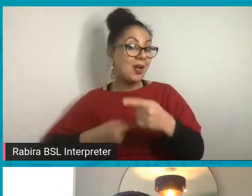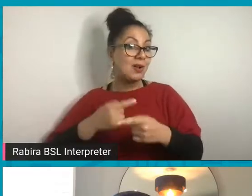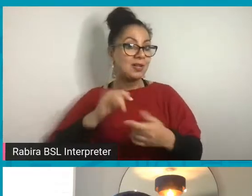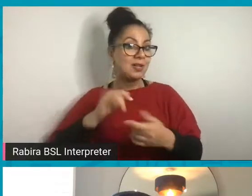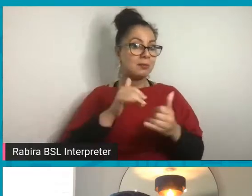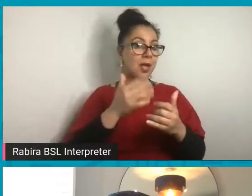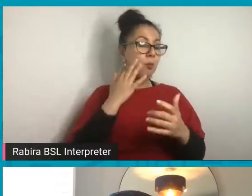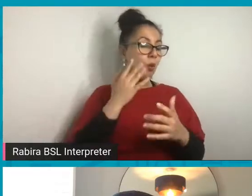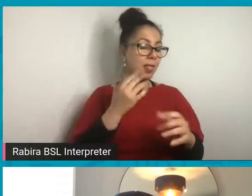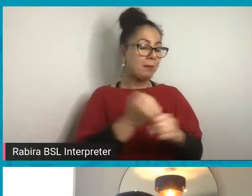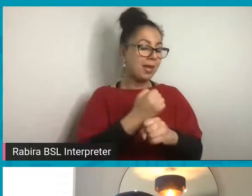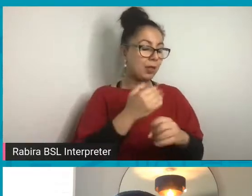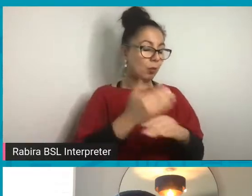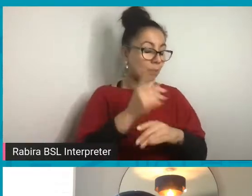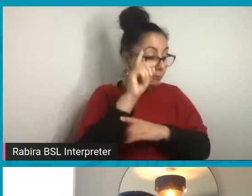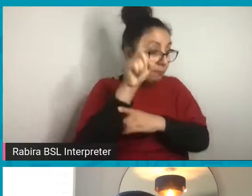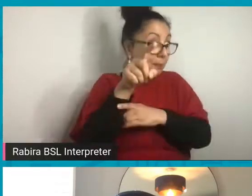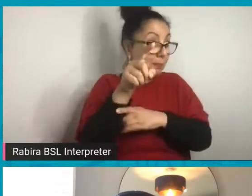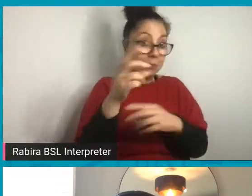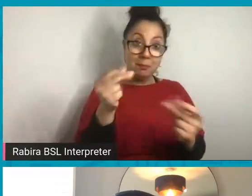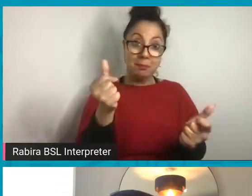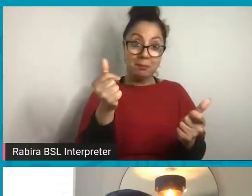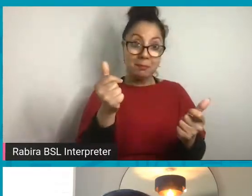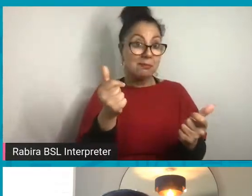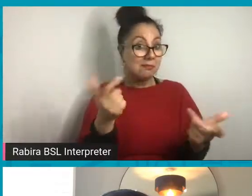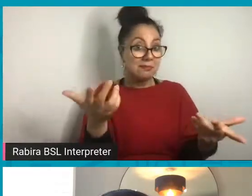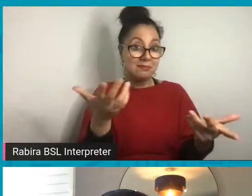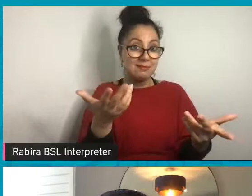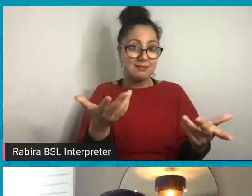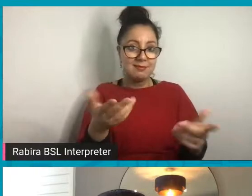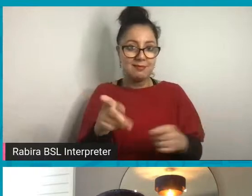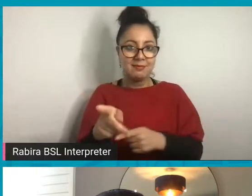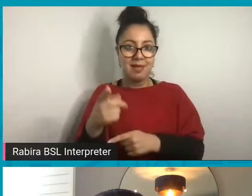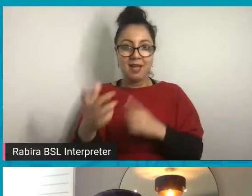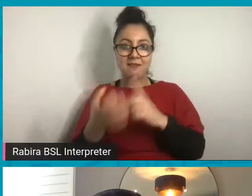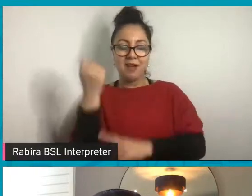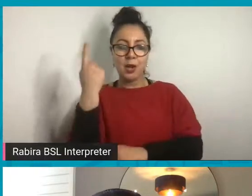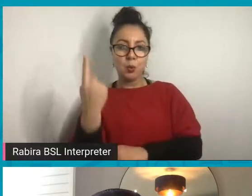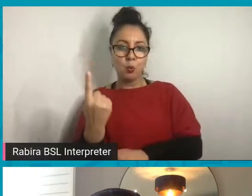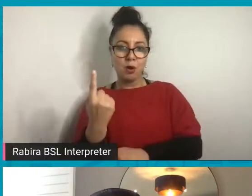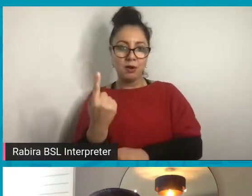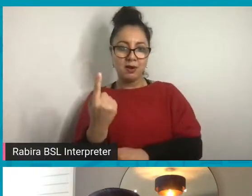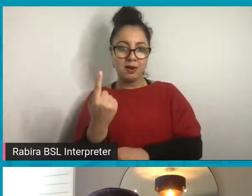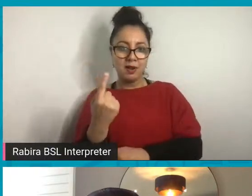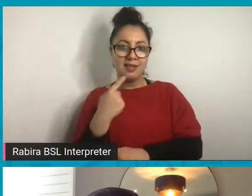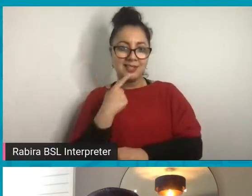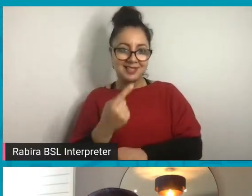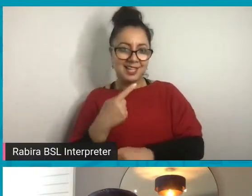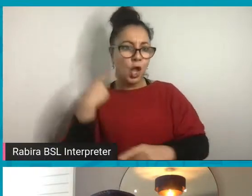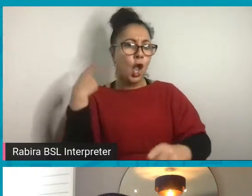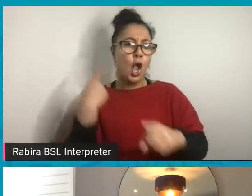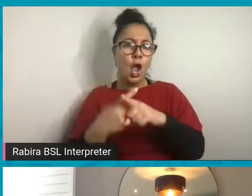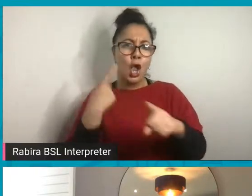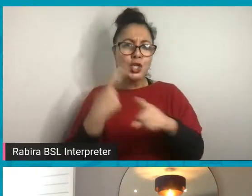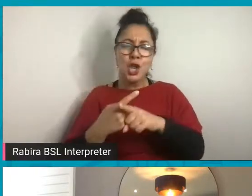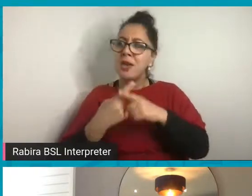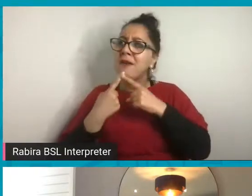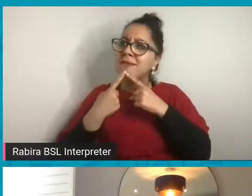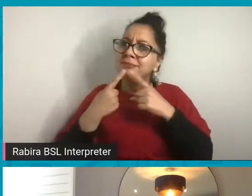just come as well. Yeah, I found one that says origin appeal. So that's quite